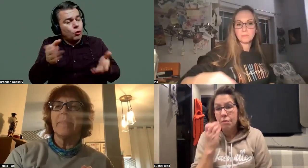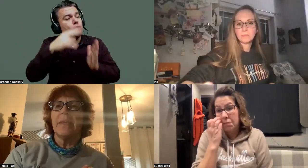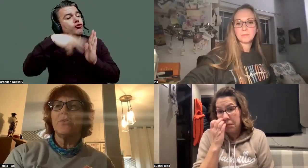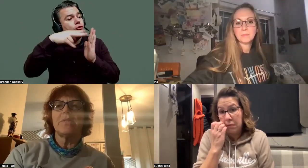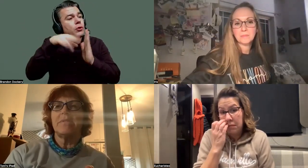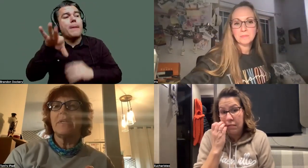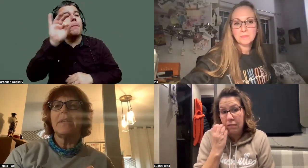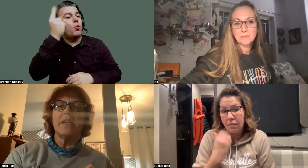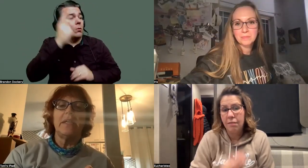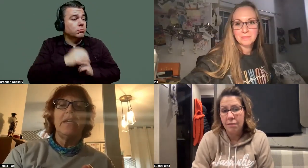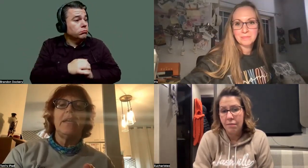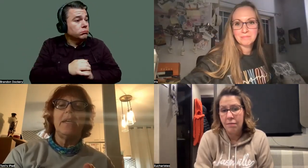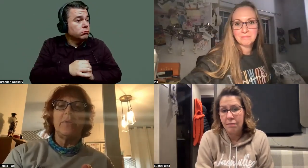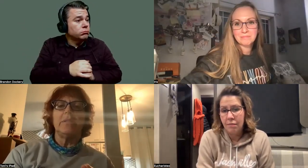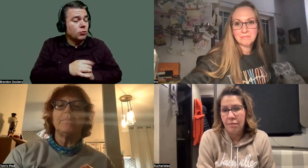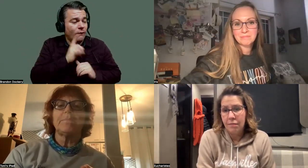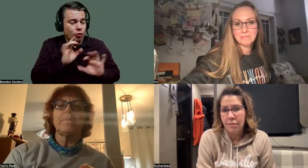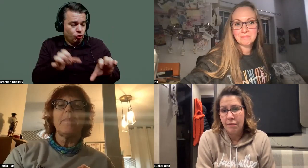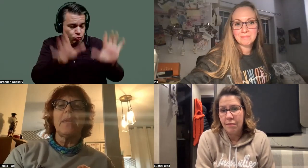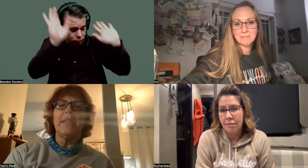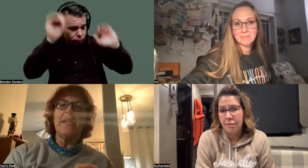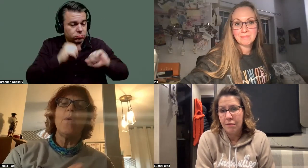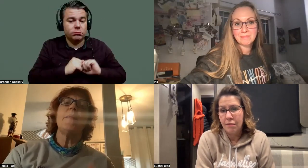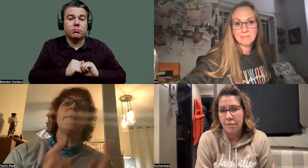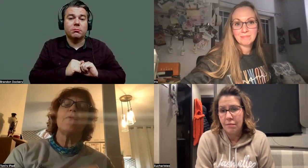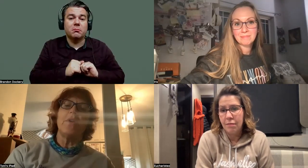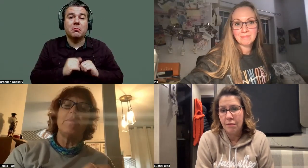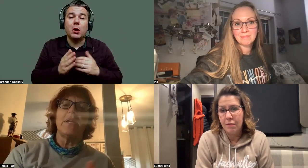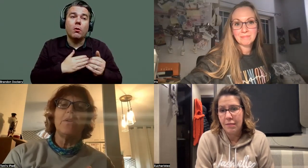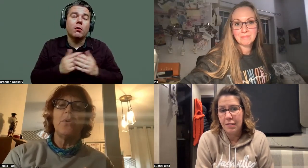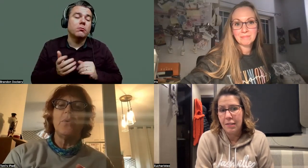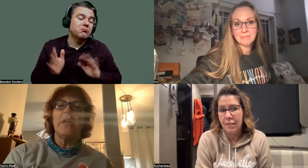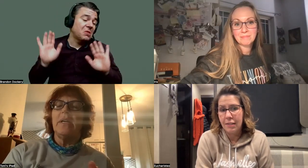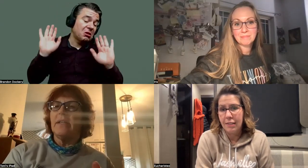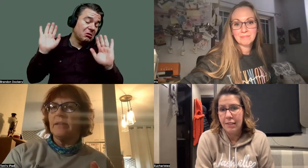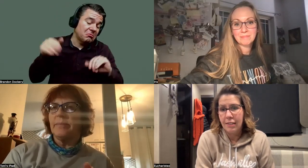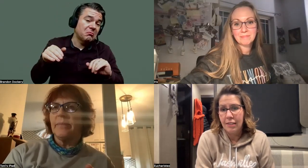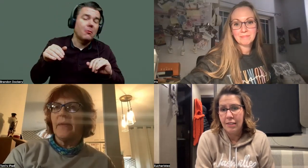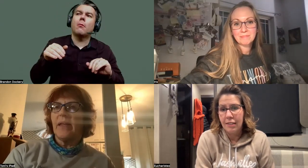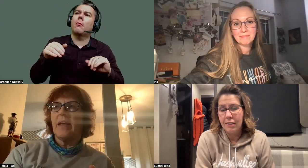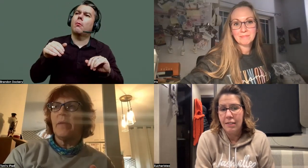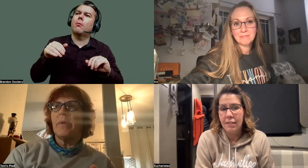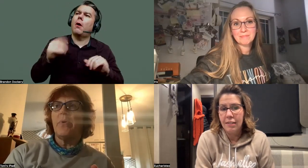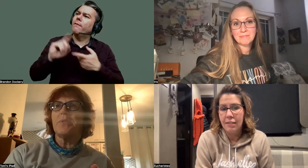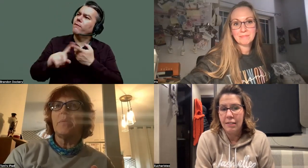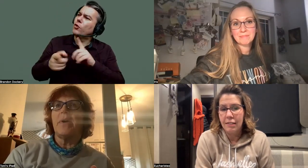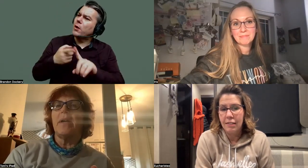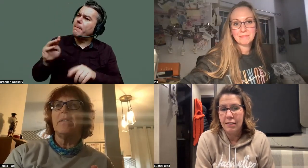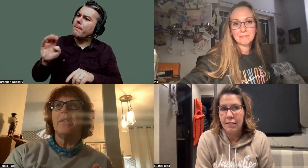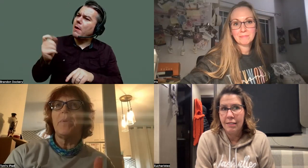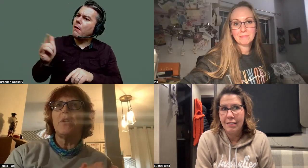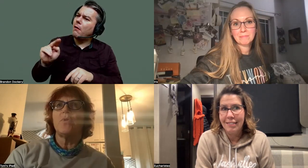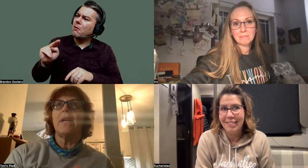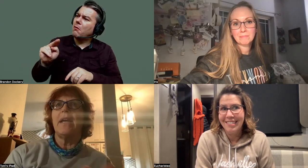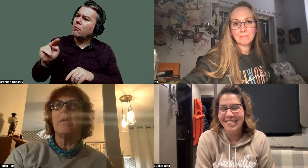one just to get it done. Anyway, and then I remember my friend, Megan, who had been posting about